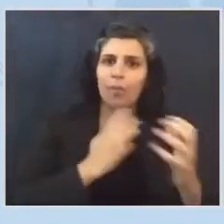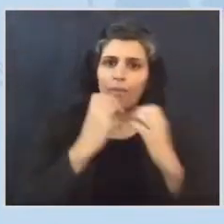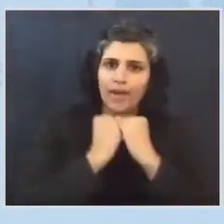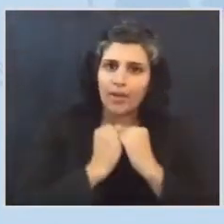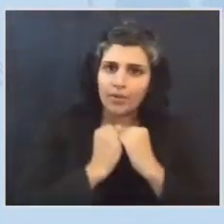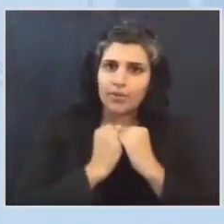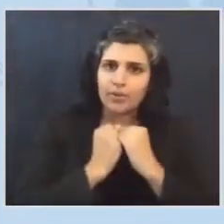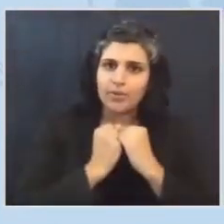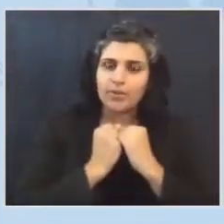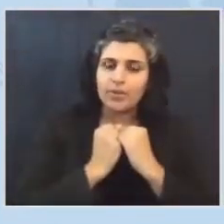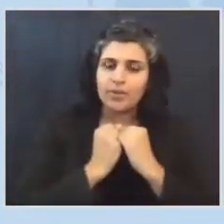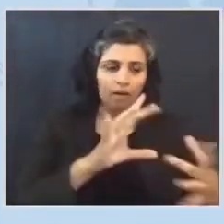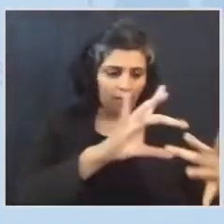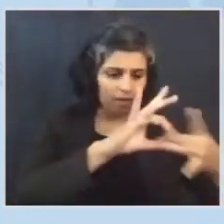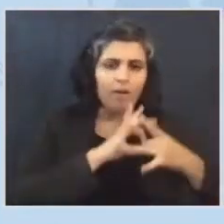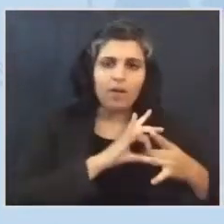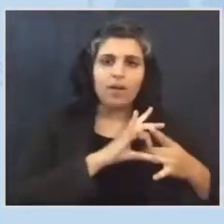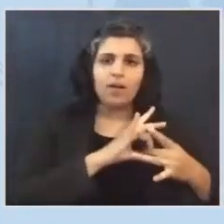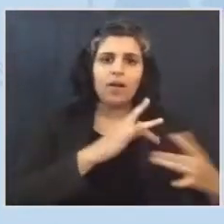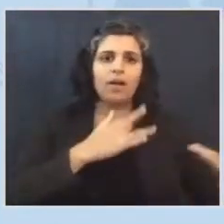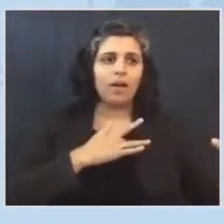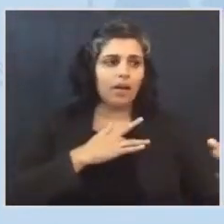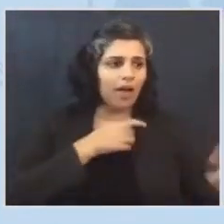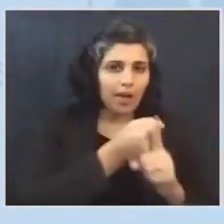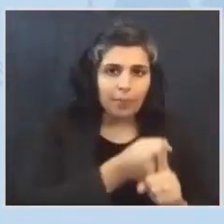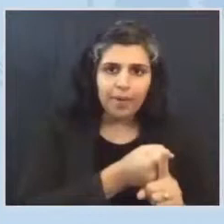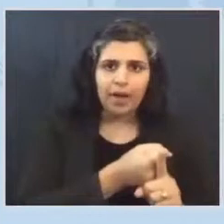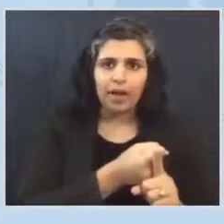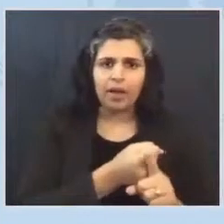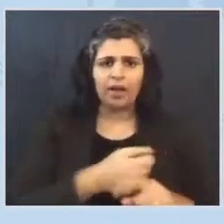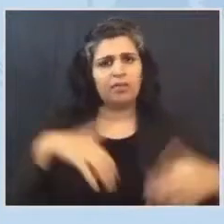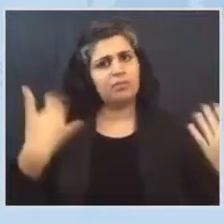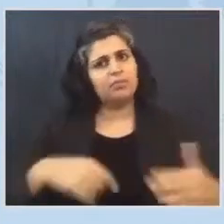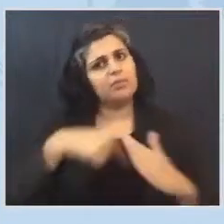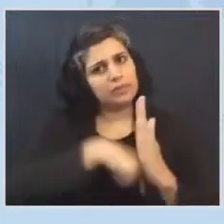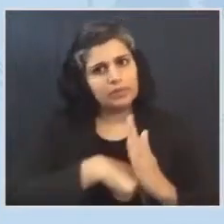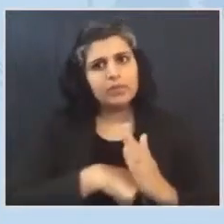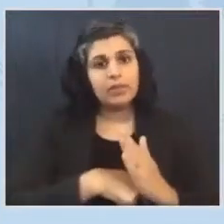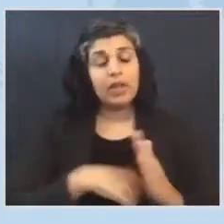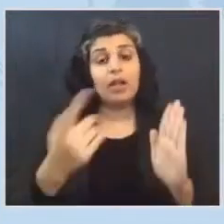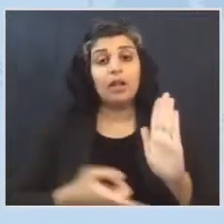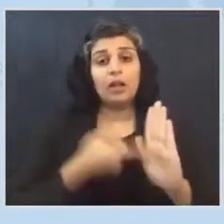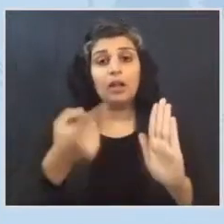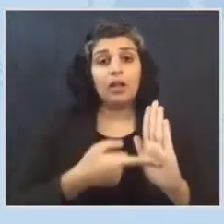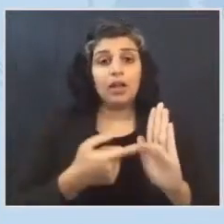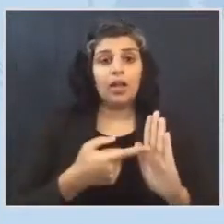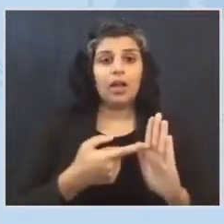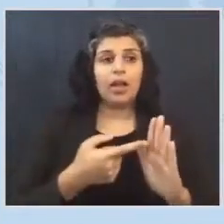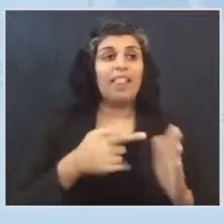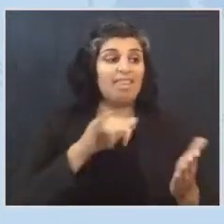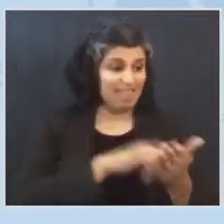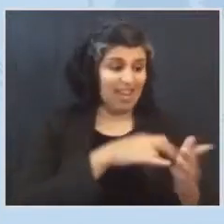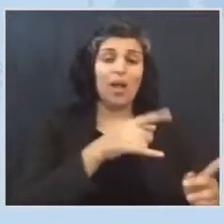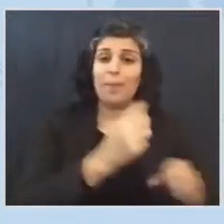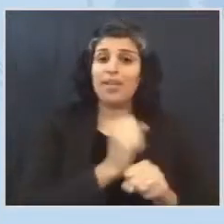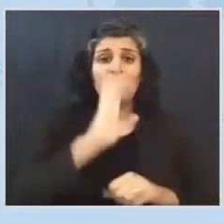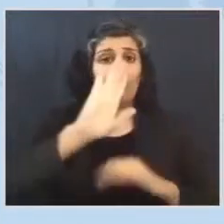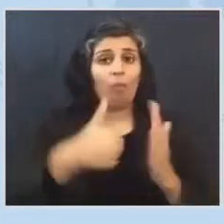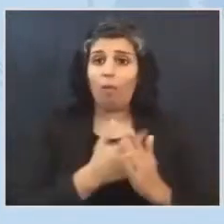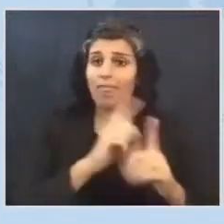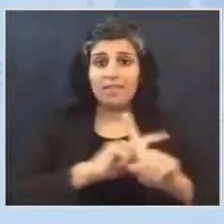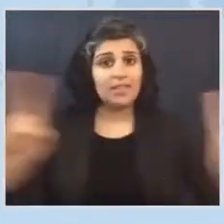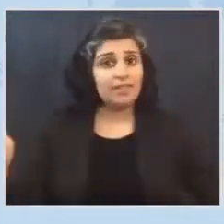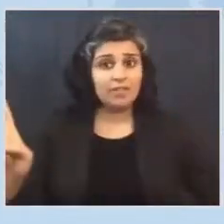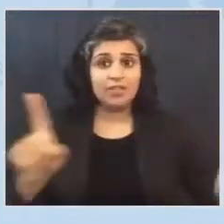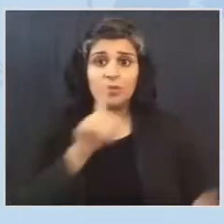our lives in profound ways. And sometimes they make all the difference. Like